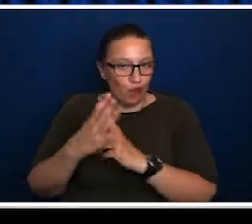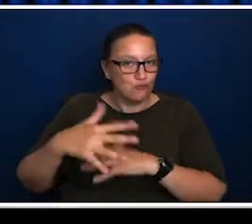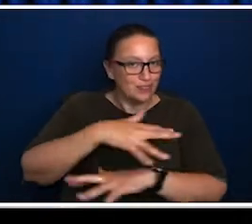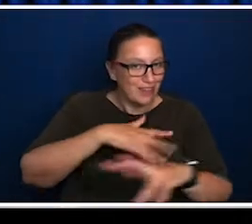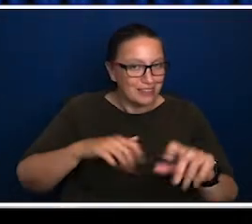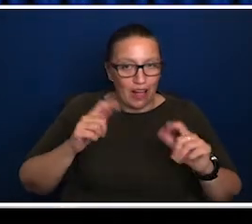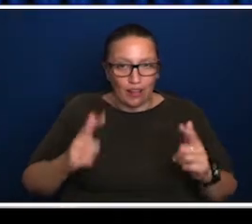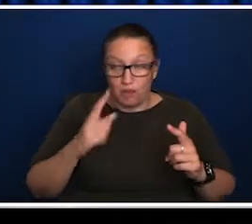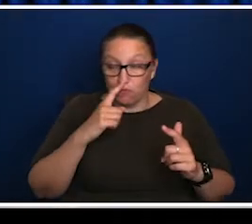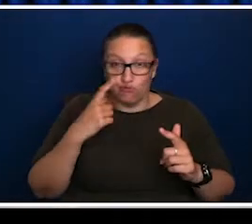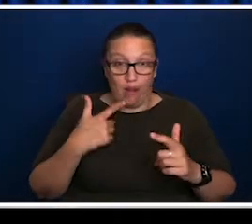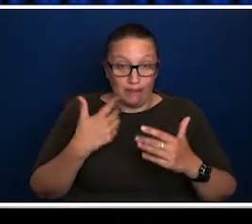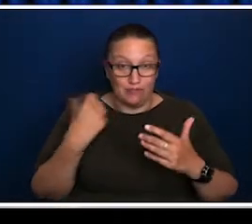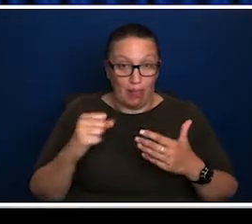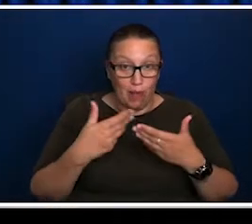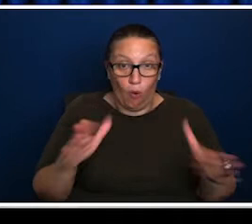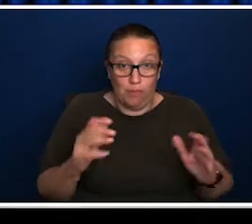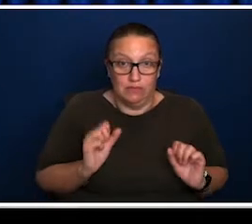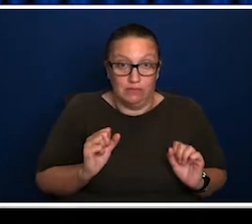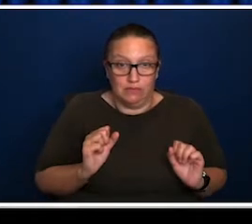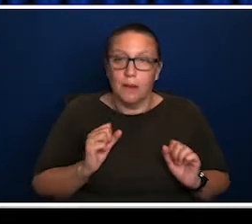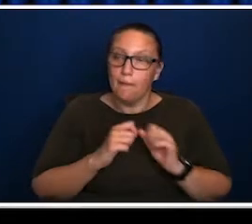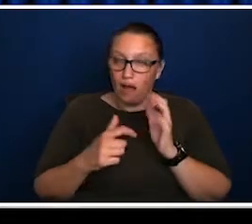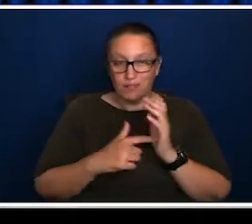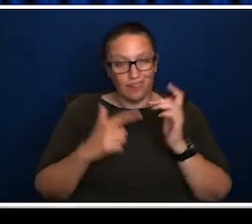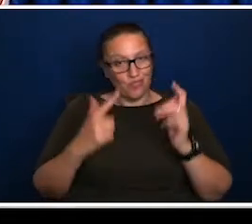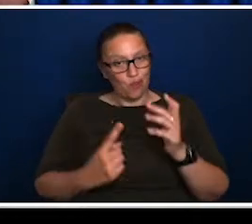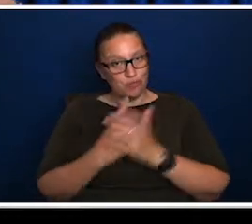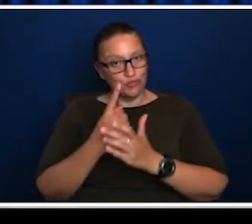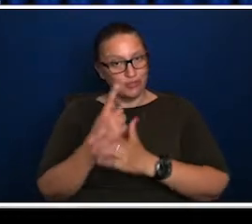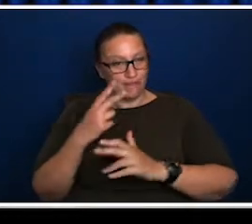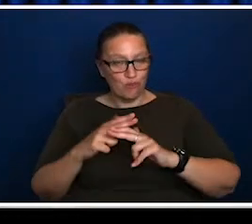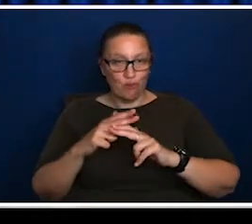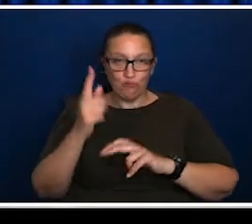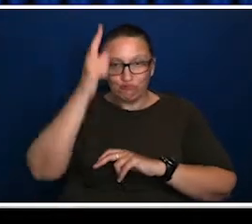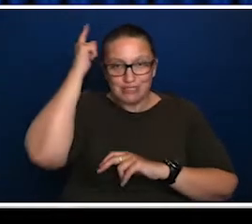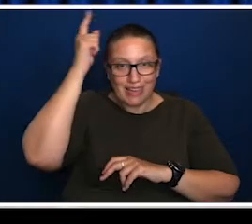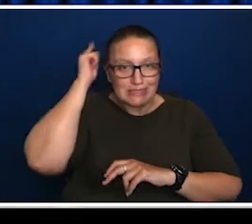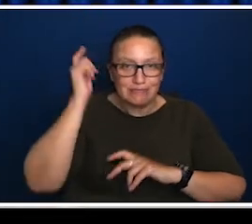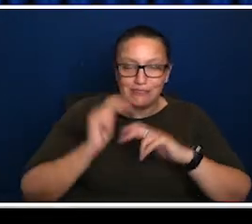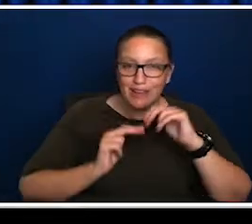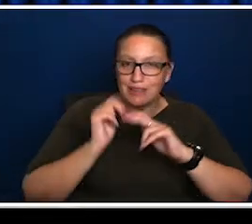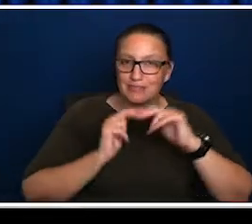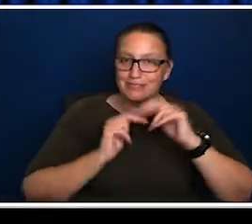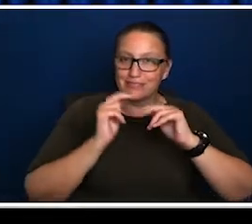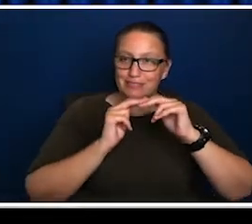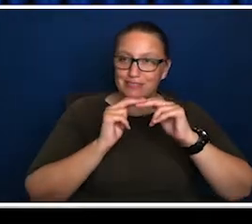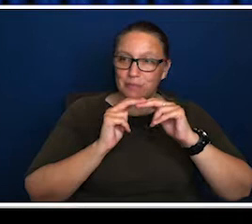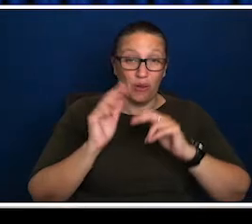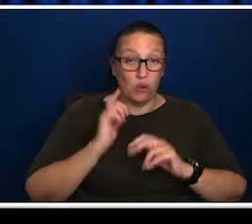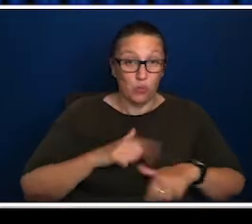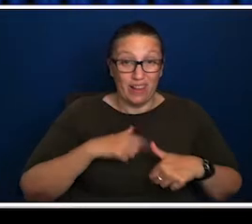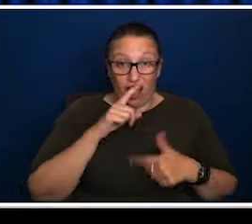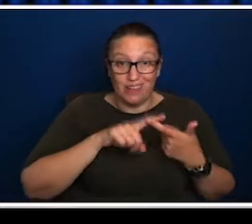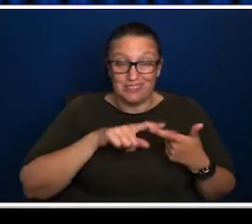But there's also a lot of opportunity for creative development at this moment where you can't, you know, proceed as business as usual. And I'm